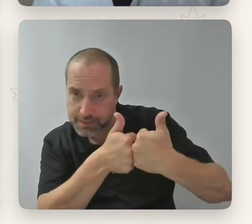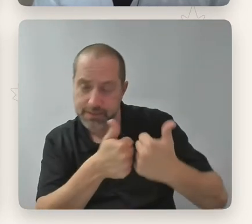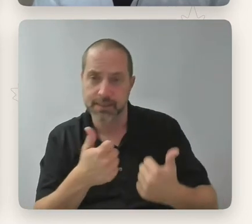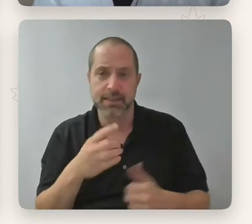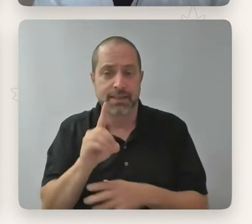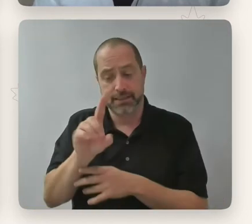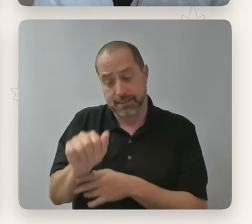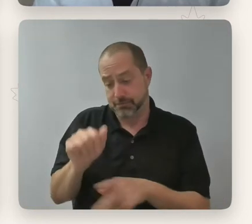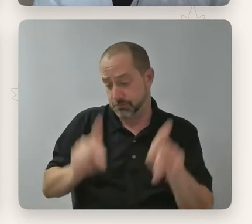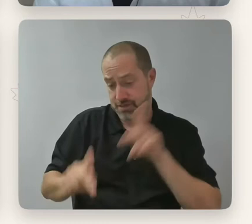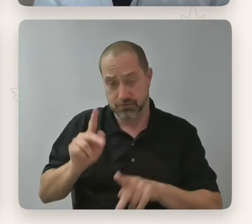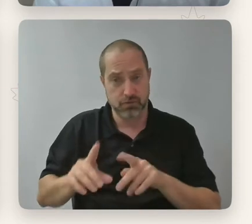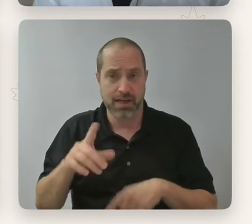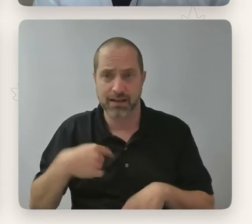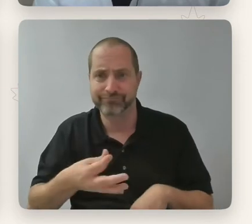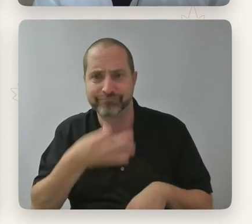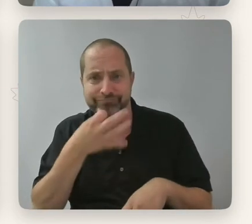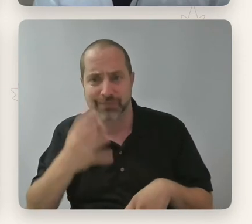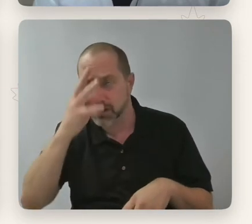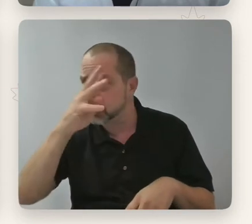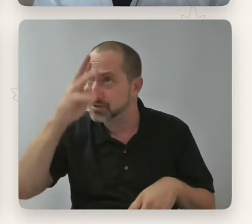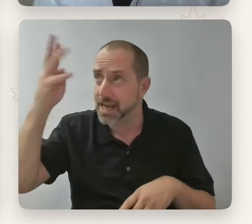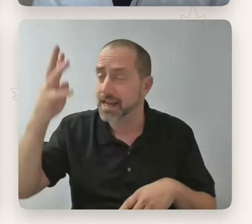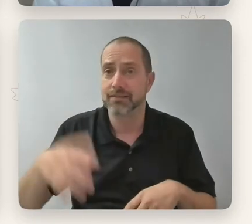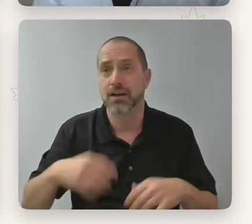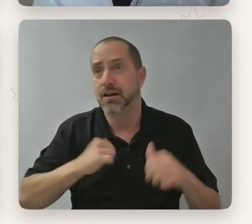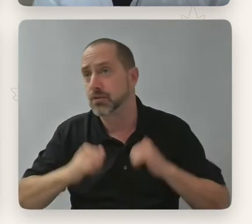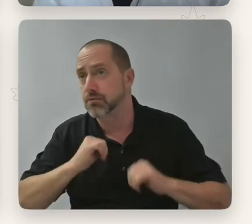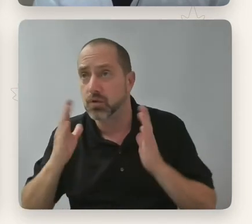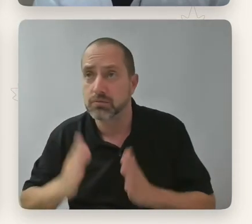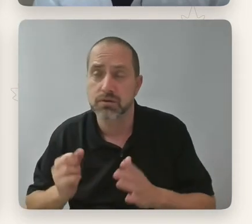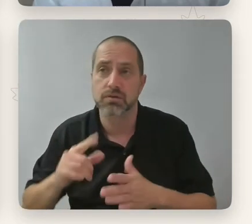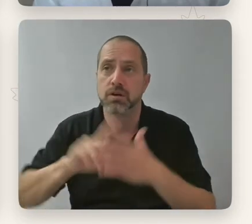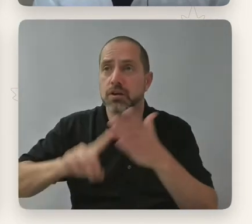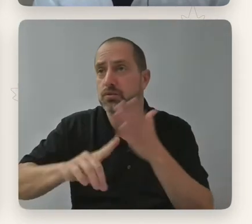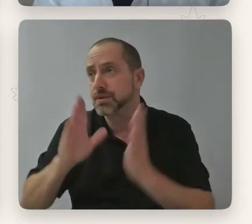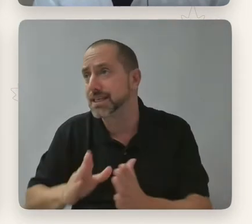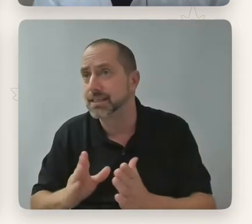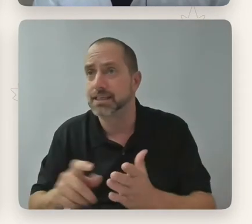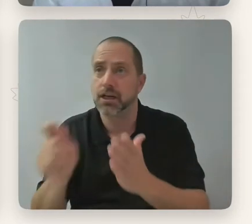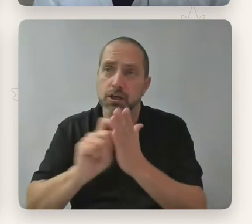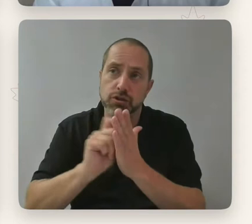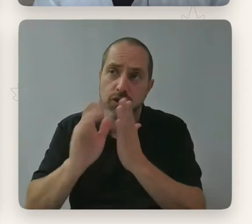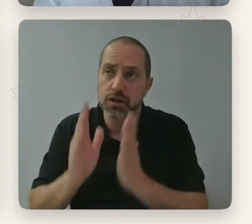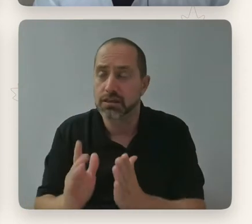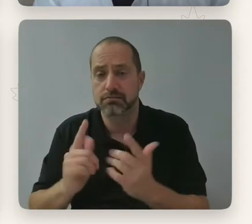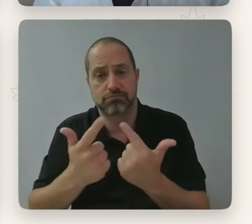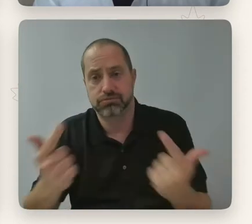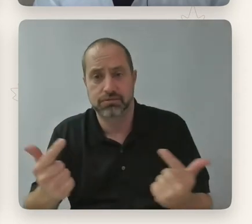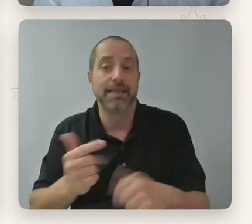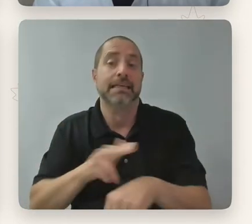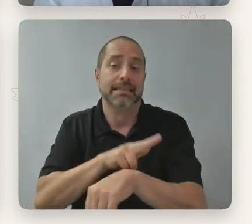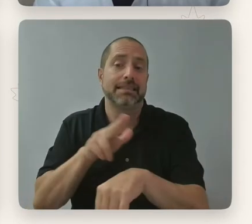or critics or journalists, you know, whatever they are, this is something I think that naturally comes up, right? The kind of systemic barriers that,